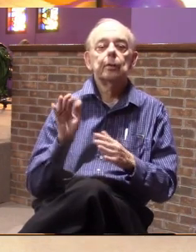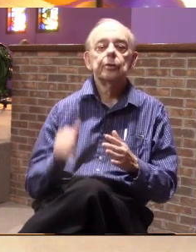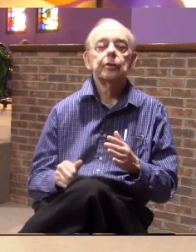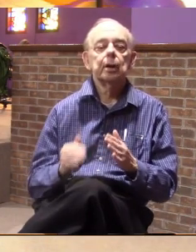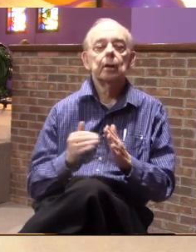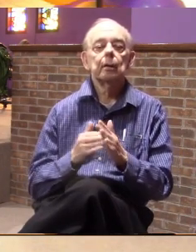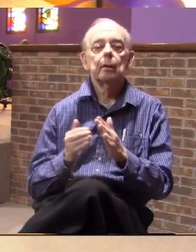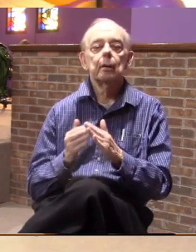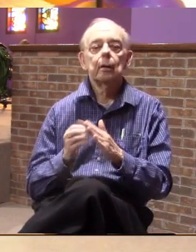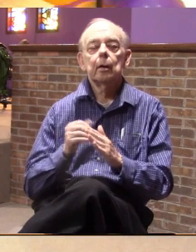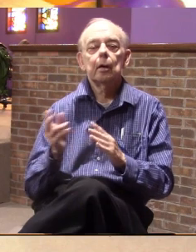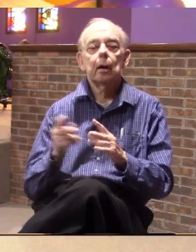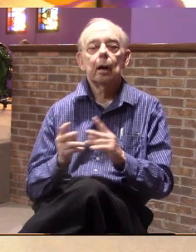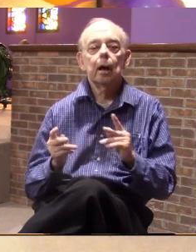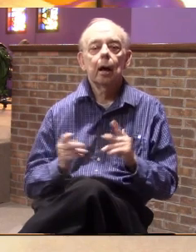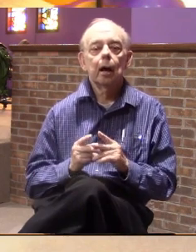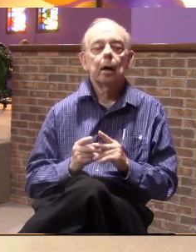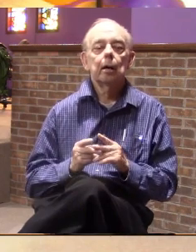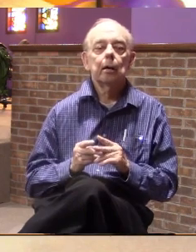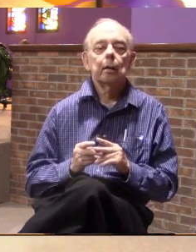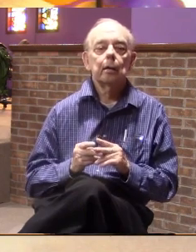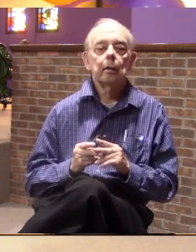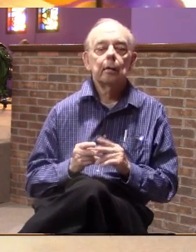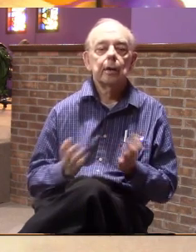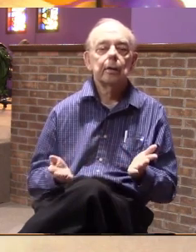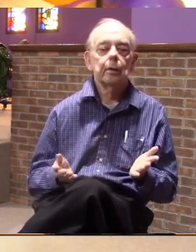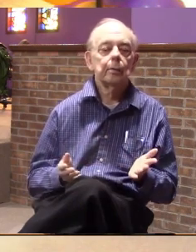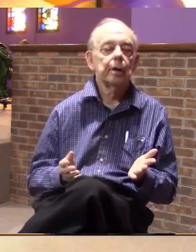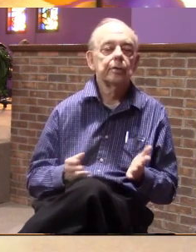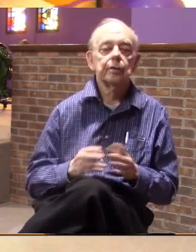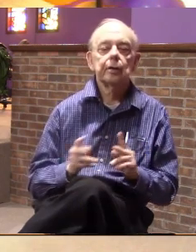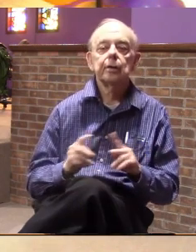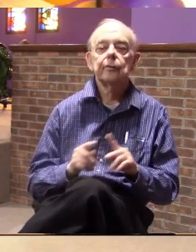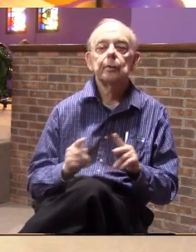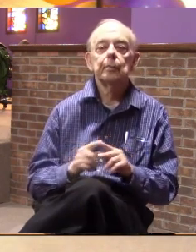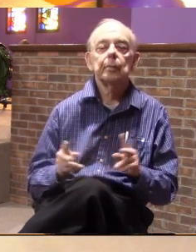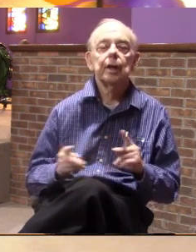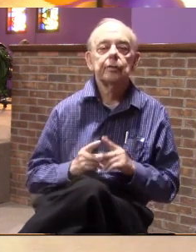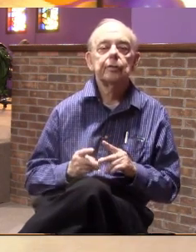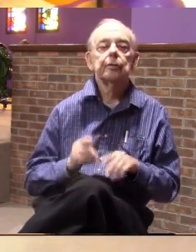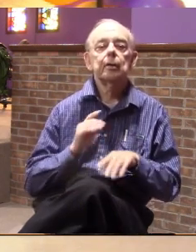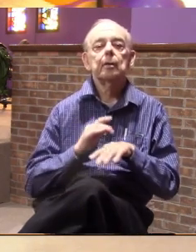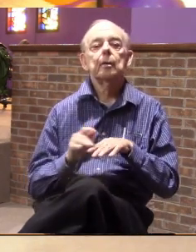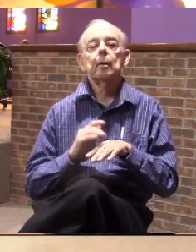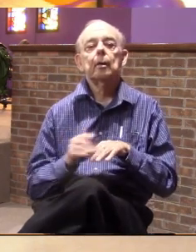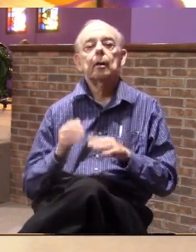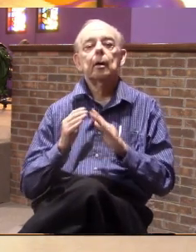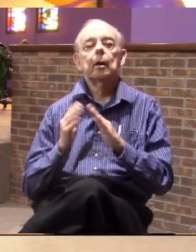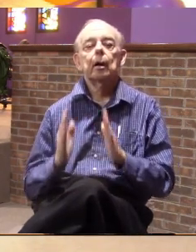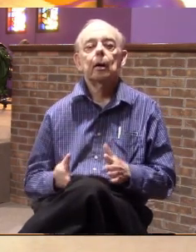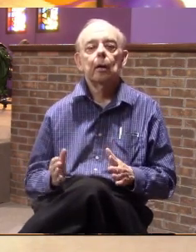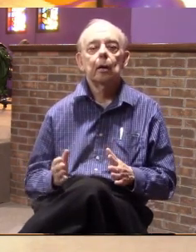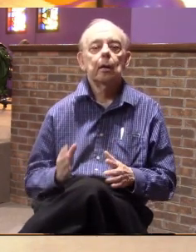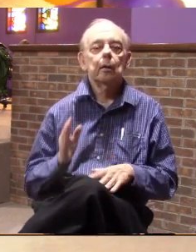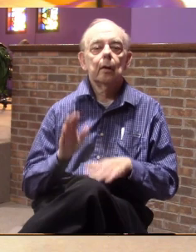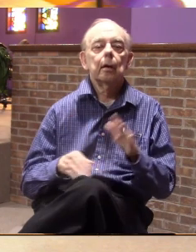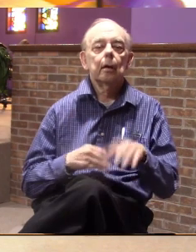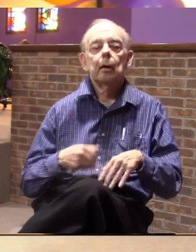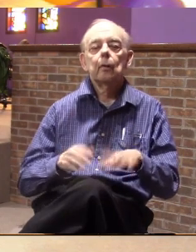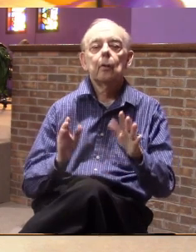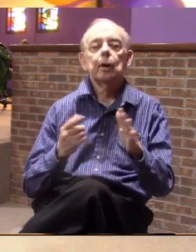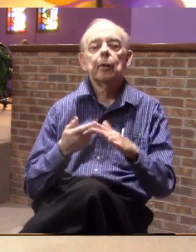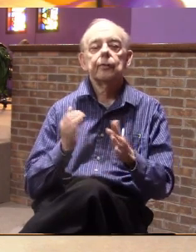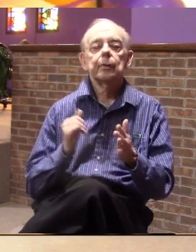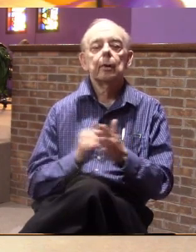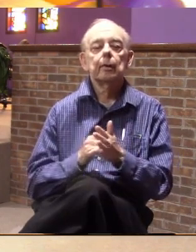along with another place that's sitting over there that's vacant and a lot of other places that are vacant. houses that people are just walking away